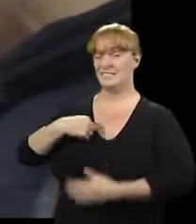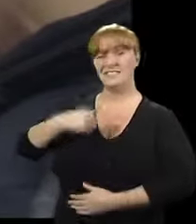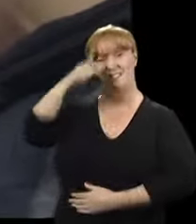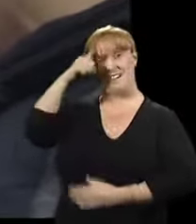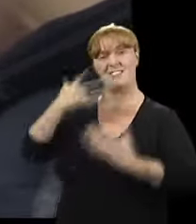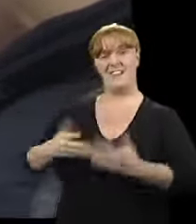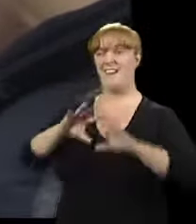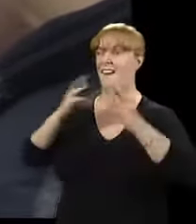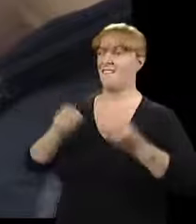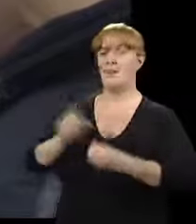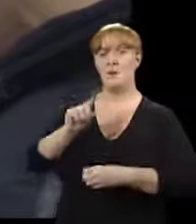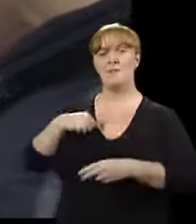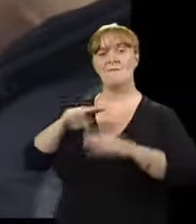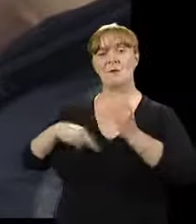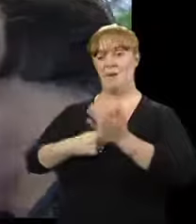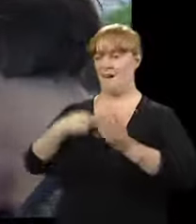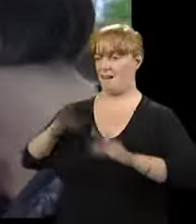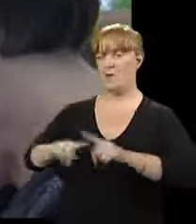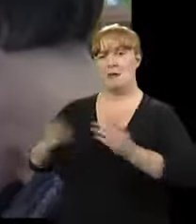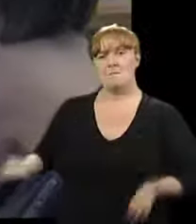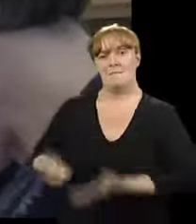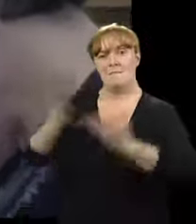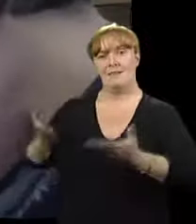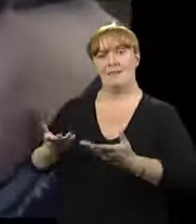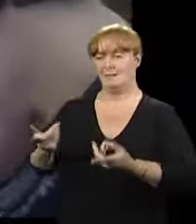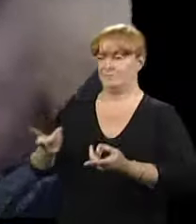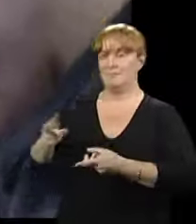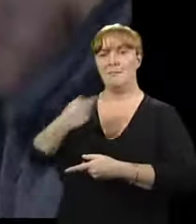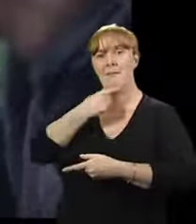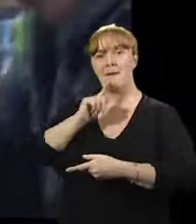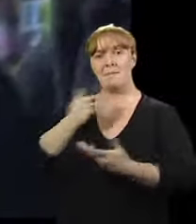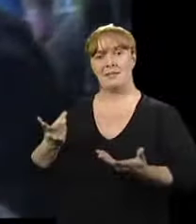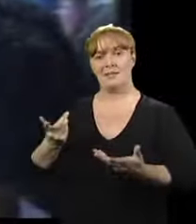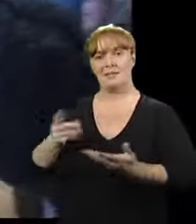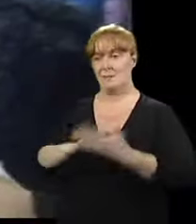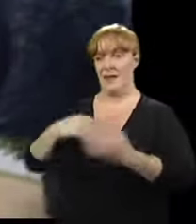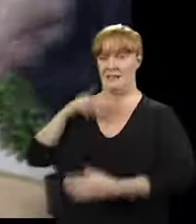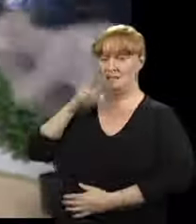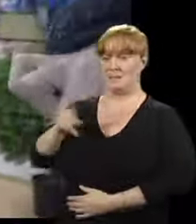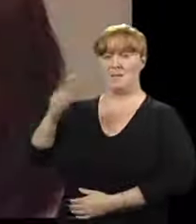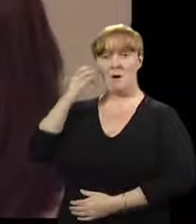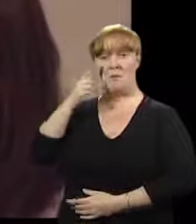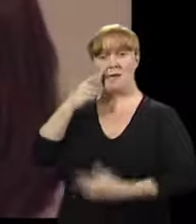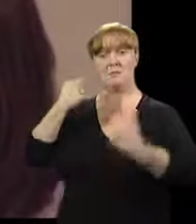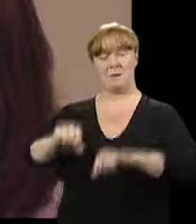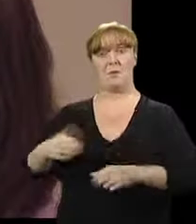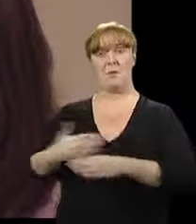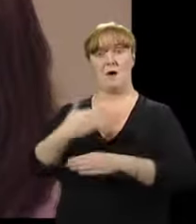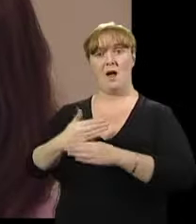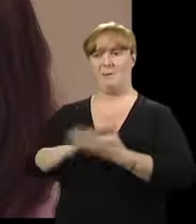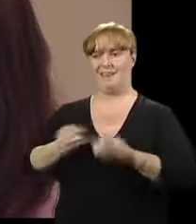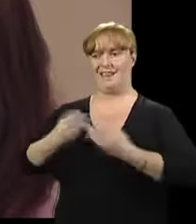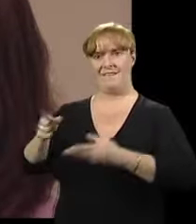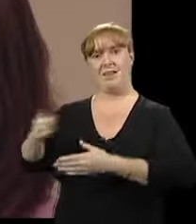day, it's about empowering the people we support and I think, you know, for me, to see that mobile phone finally working and what it can do for that individual,